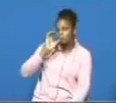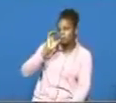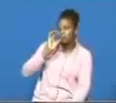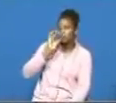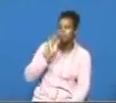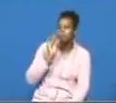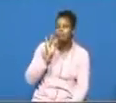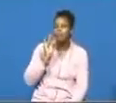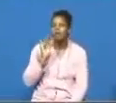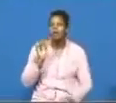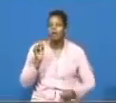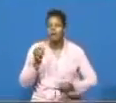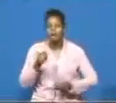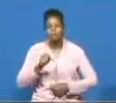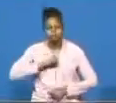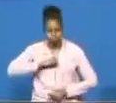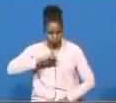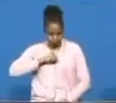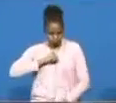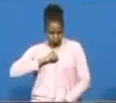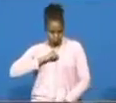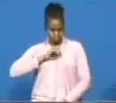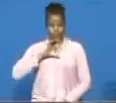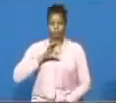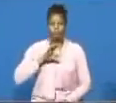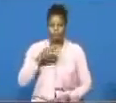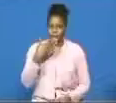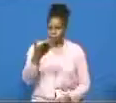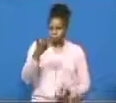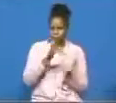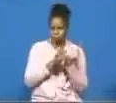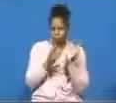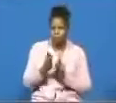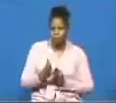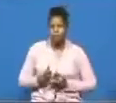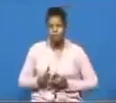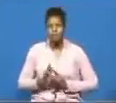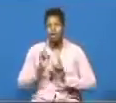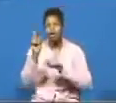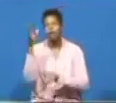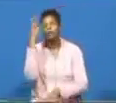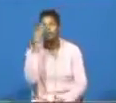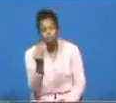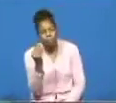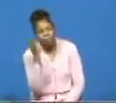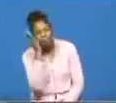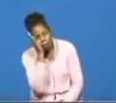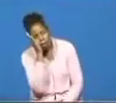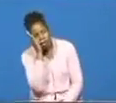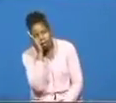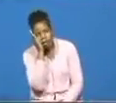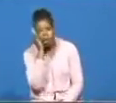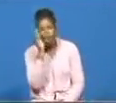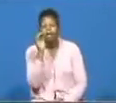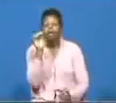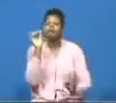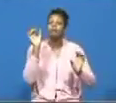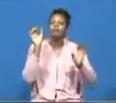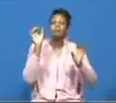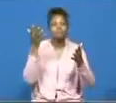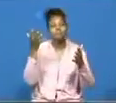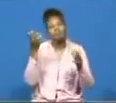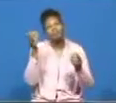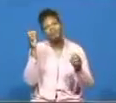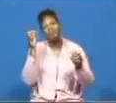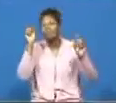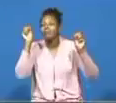release that gas and say thank you jesus and go to your bed you it could be that you didn't